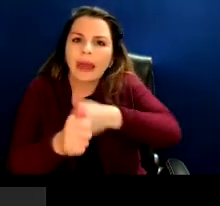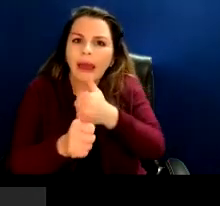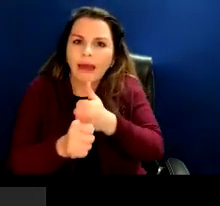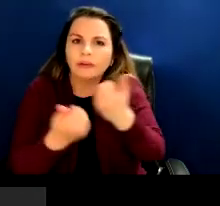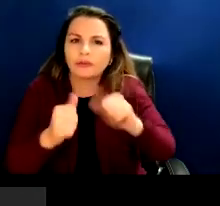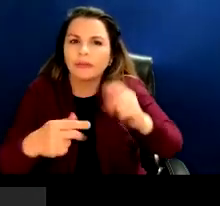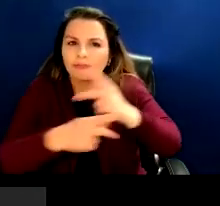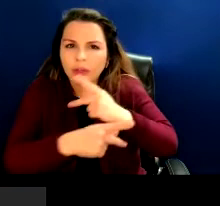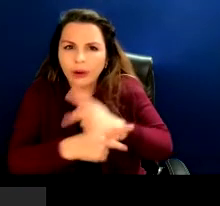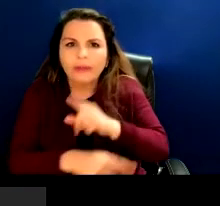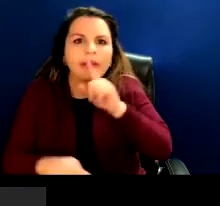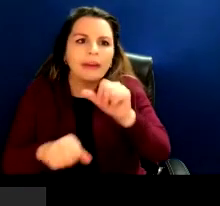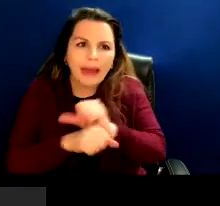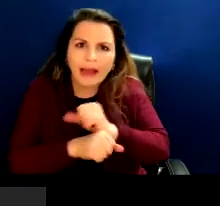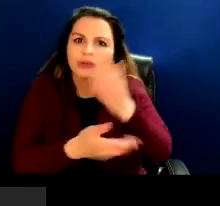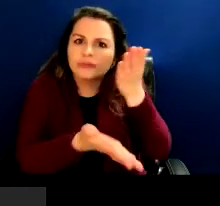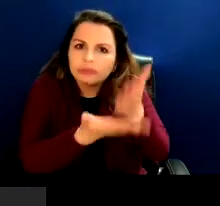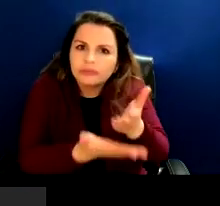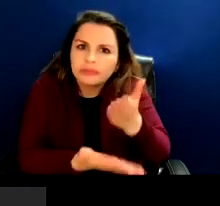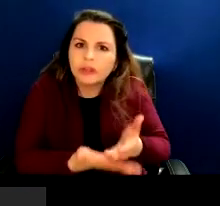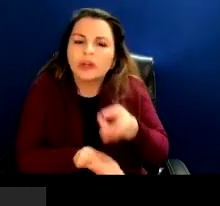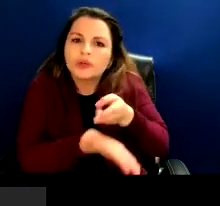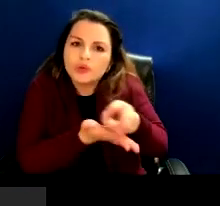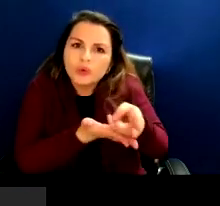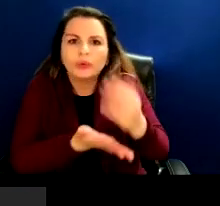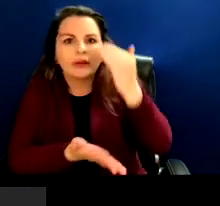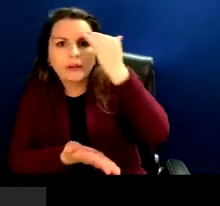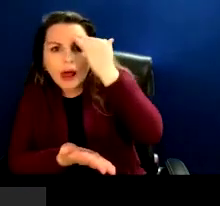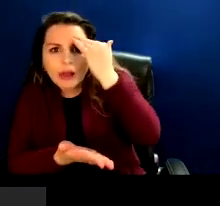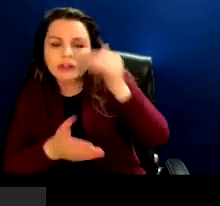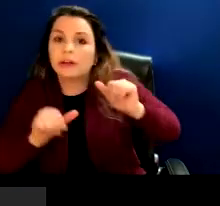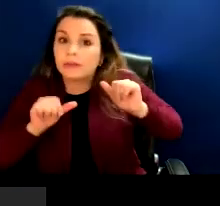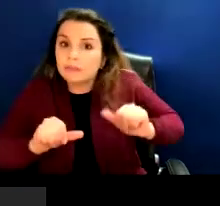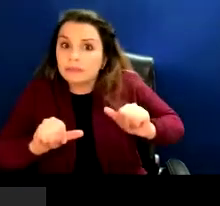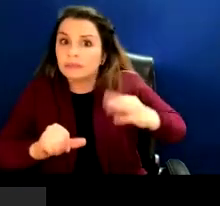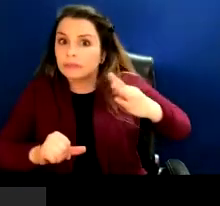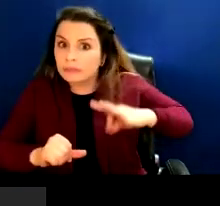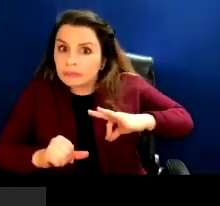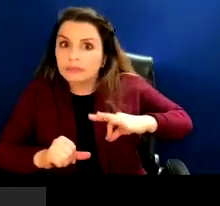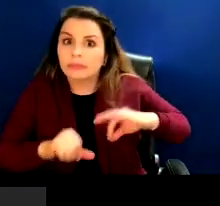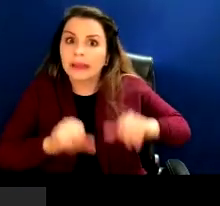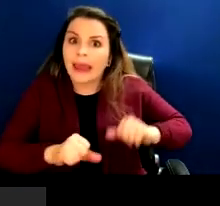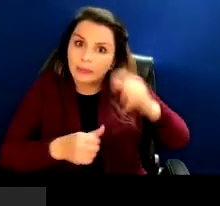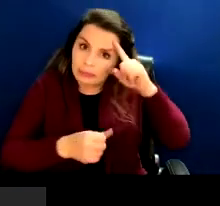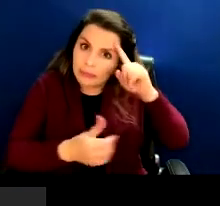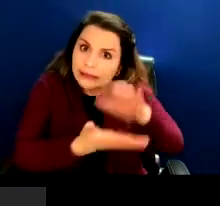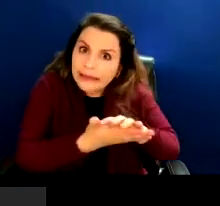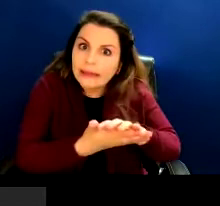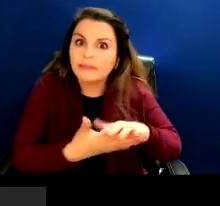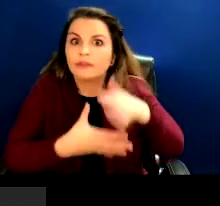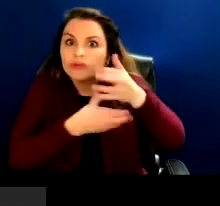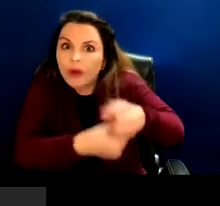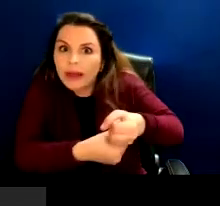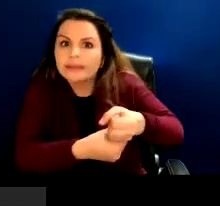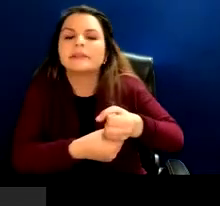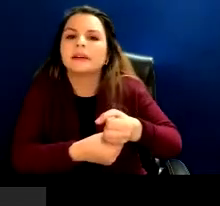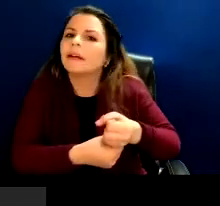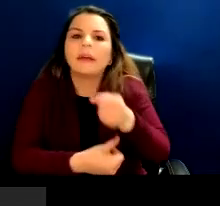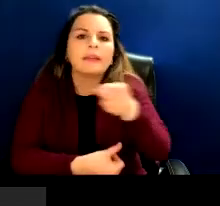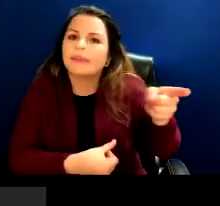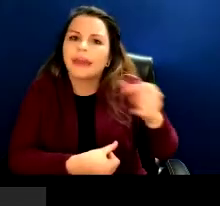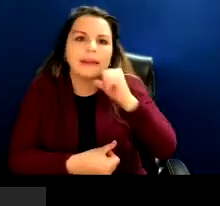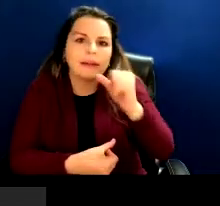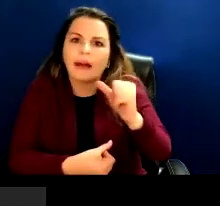of knowledge and information. The veracity, the veracity, the what should be seen, what should be known. These are the kinds of things that